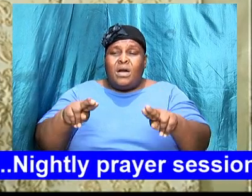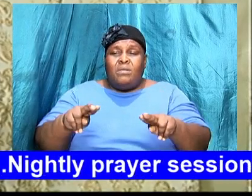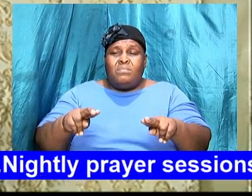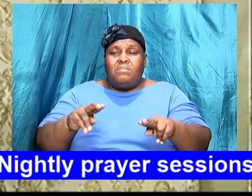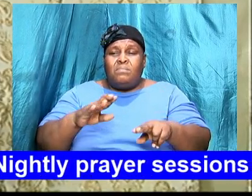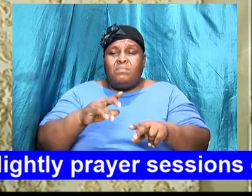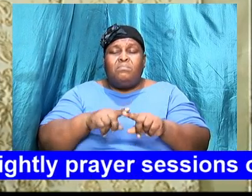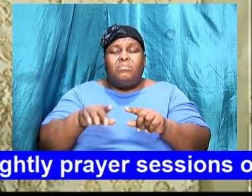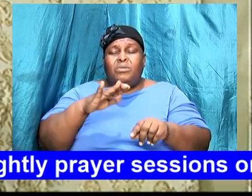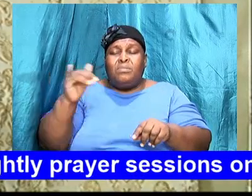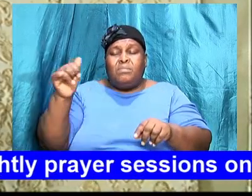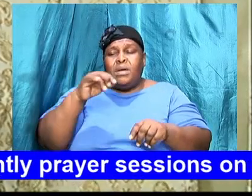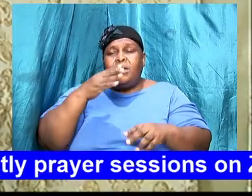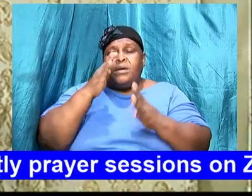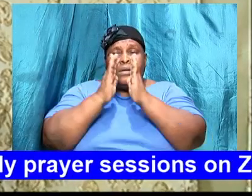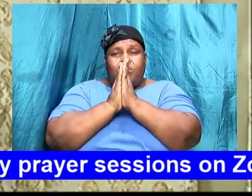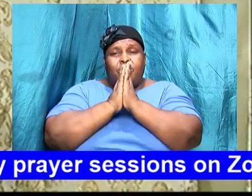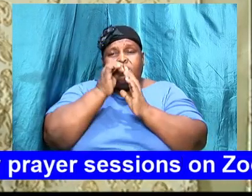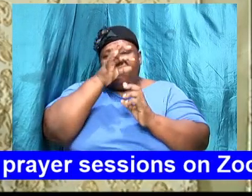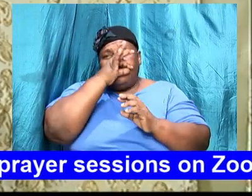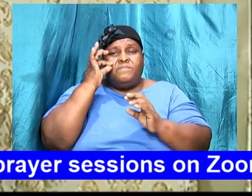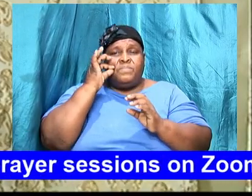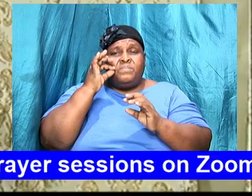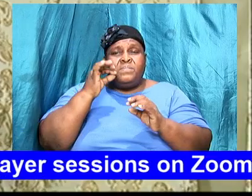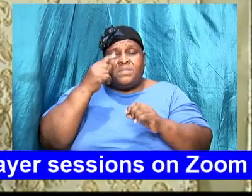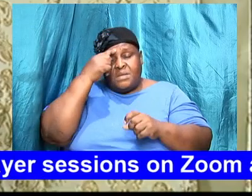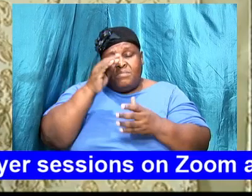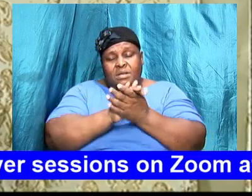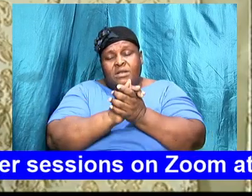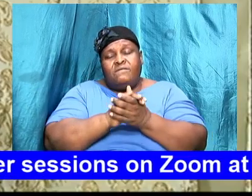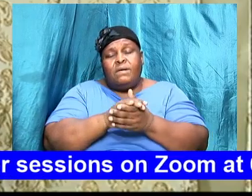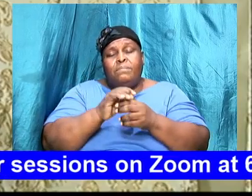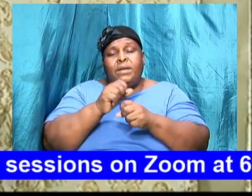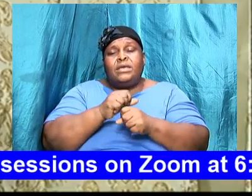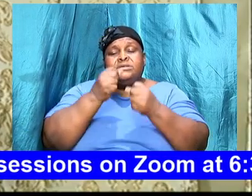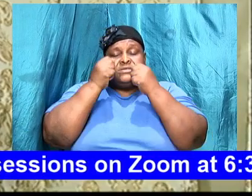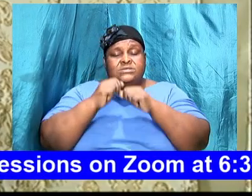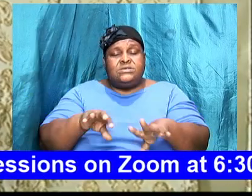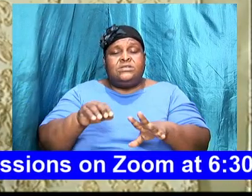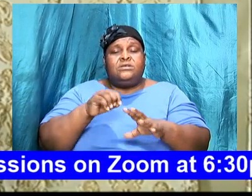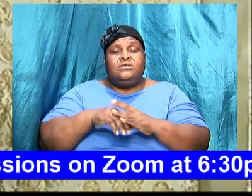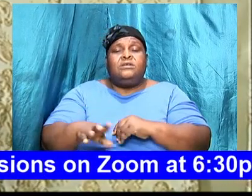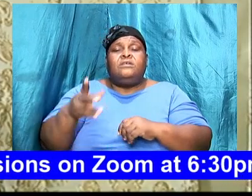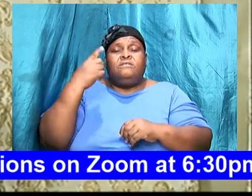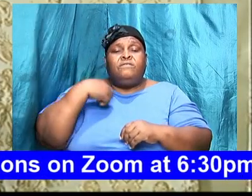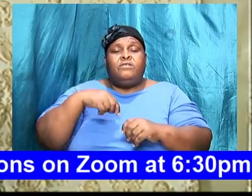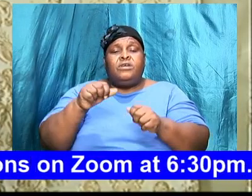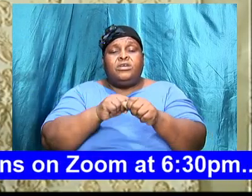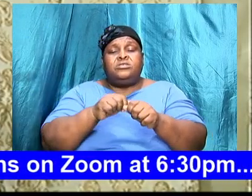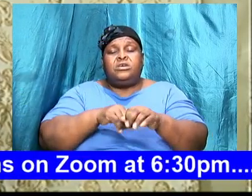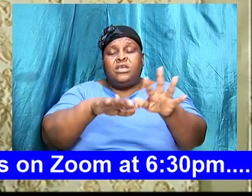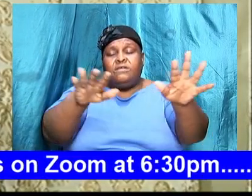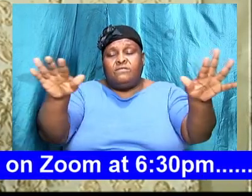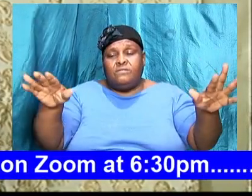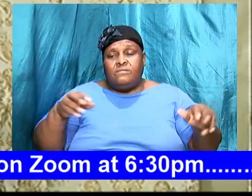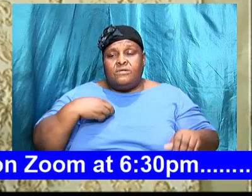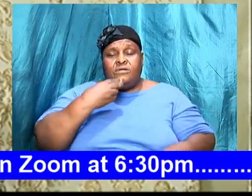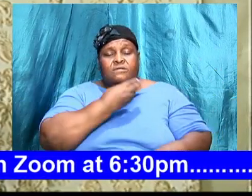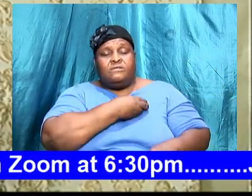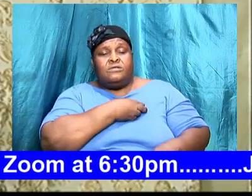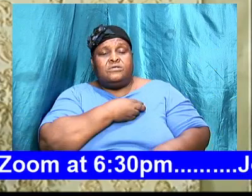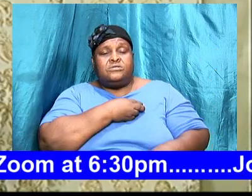is a blessing in store for each and every one of us and I want each and every one of us to be a part of the fasting